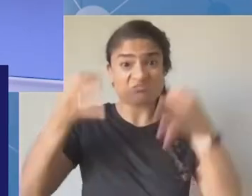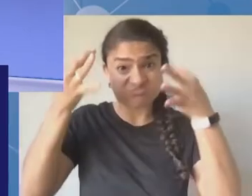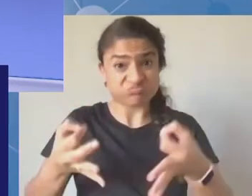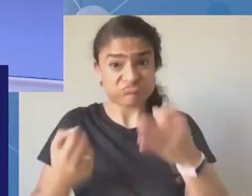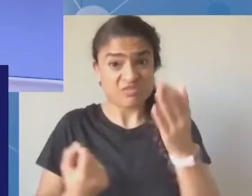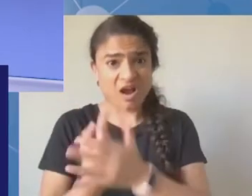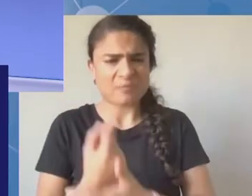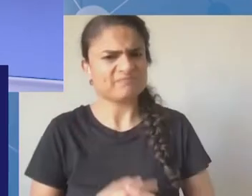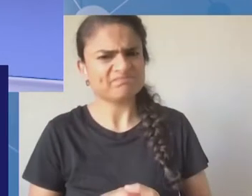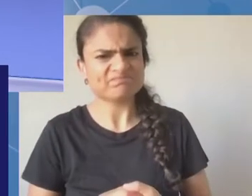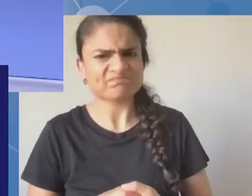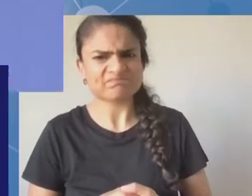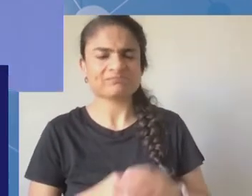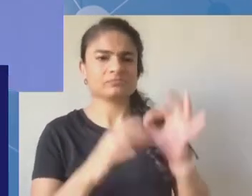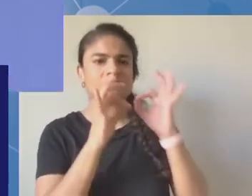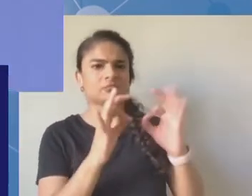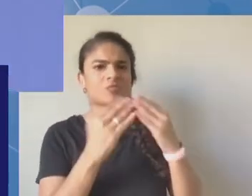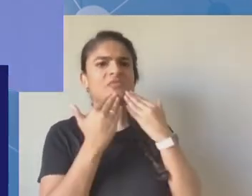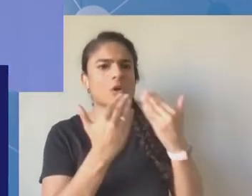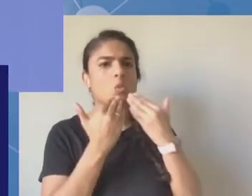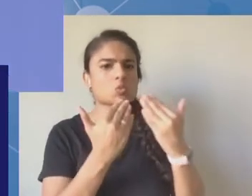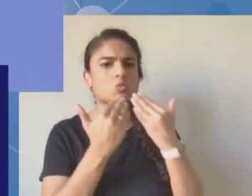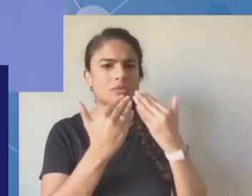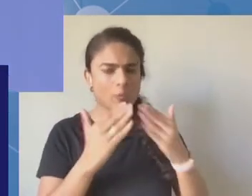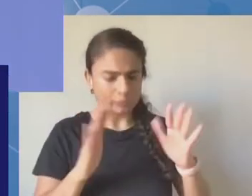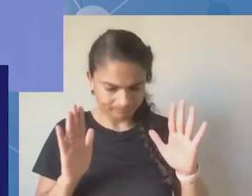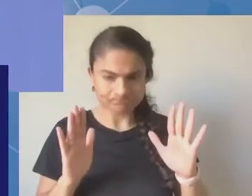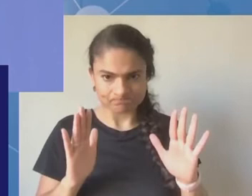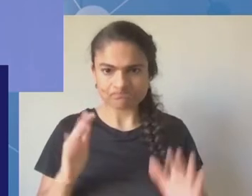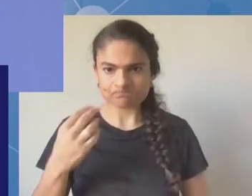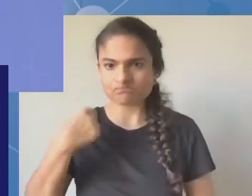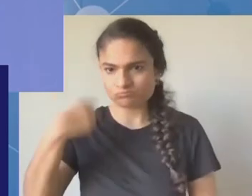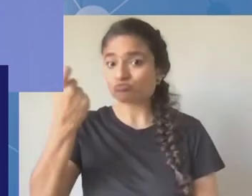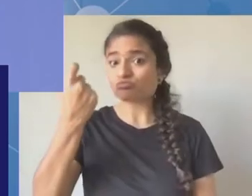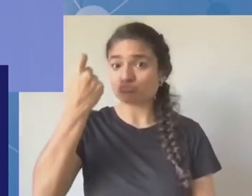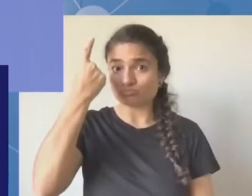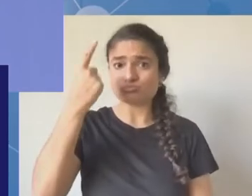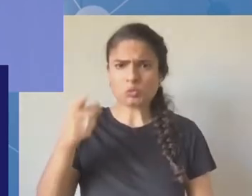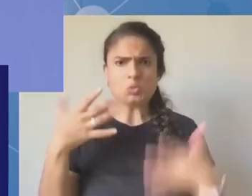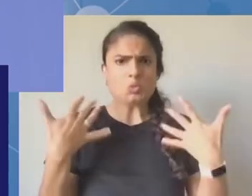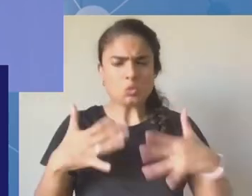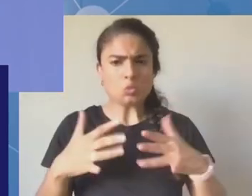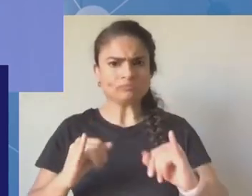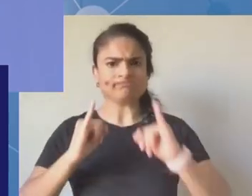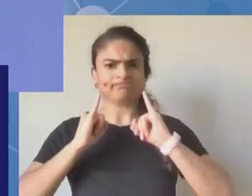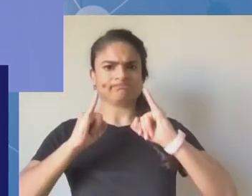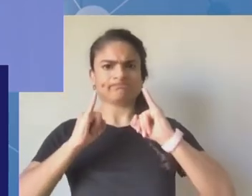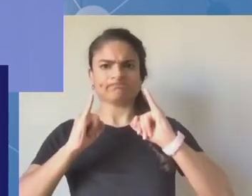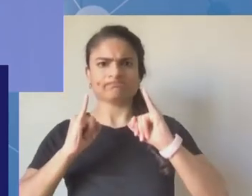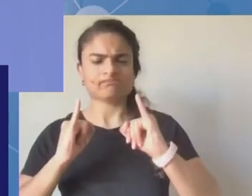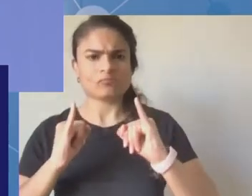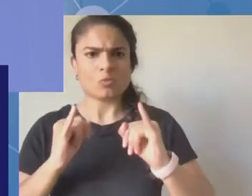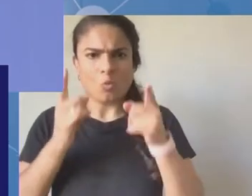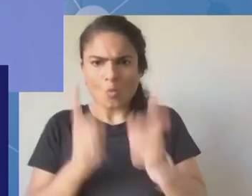issues and they need to be discussed. And we are a bottom-up multi-stakeholder forum.